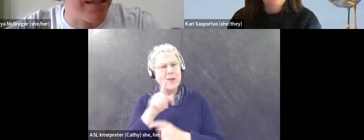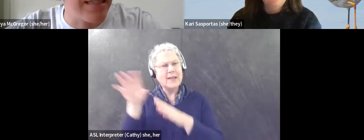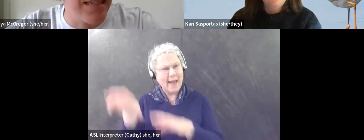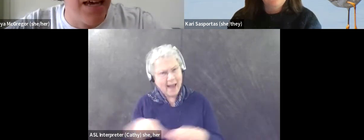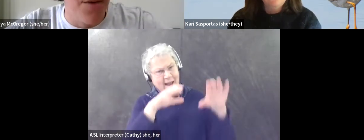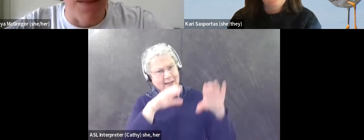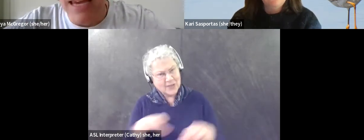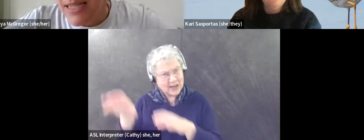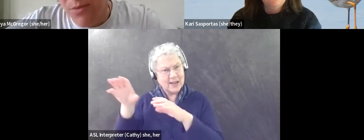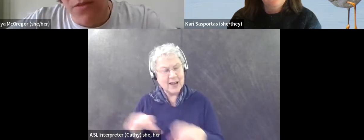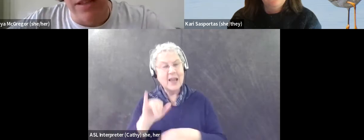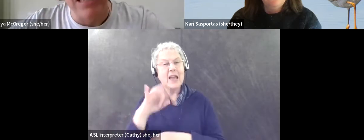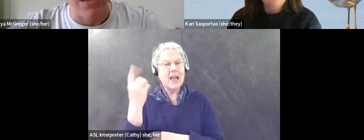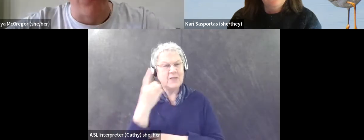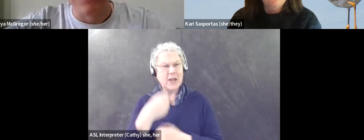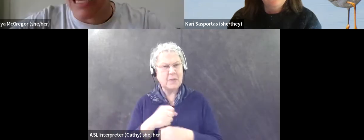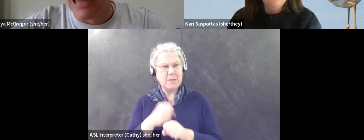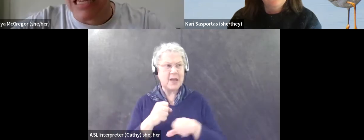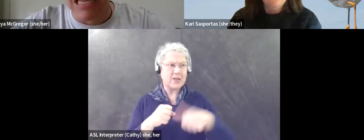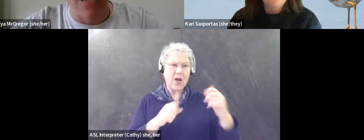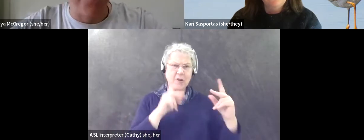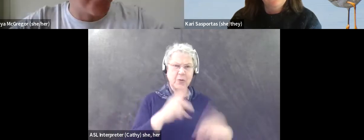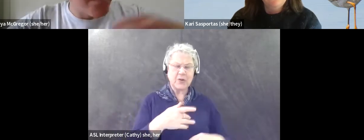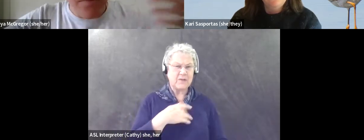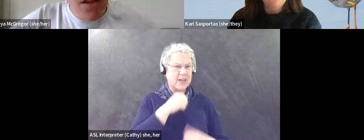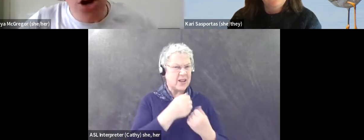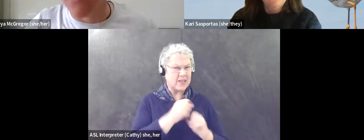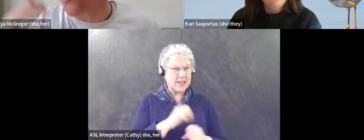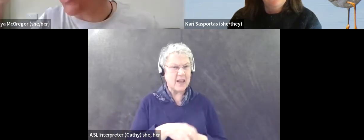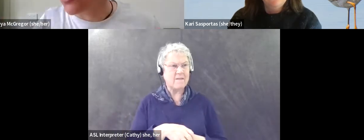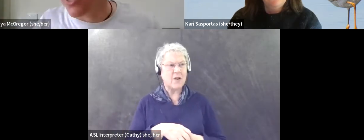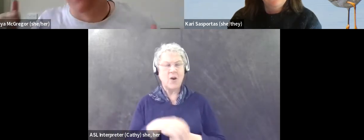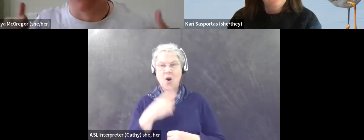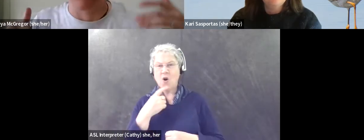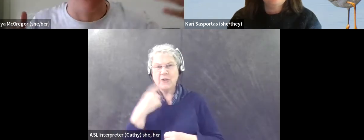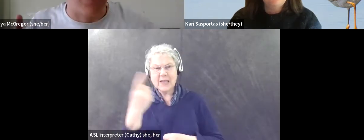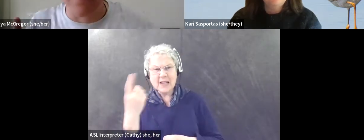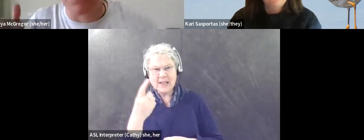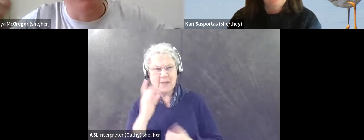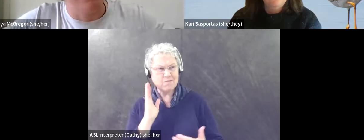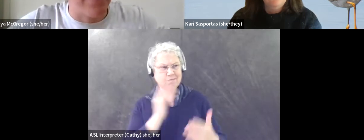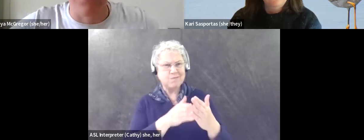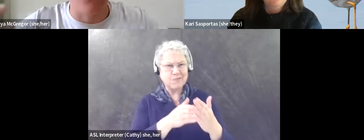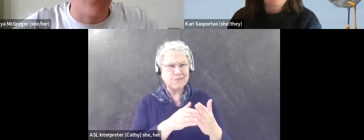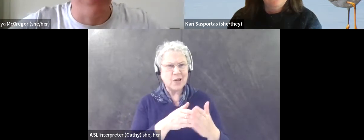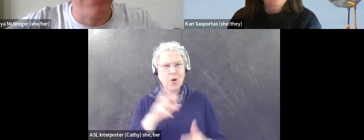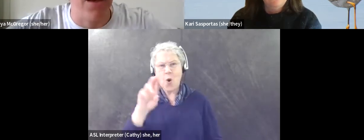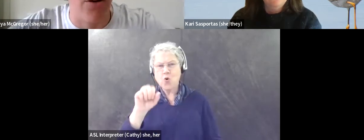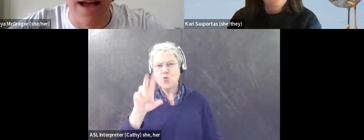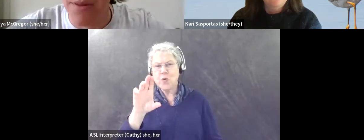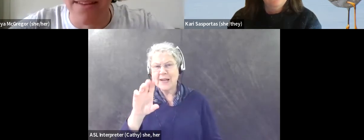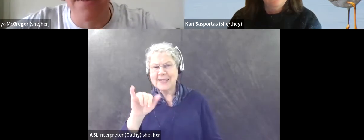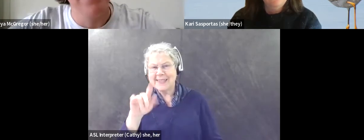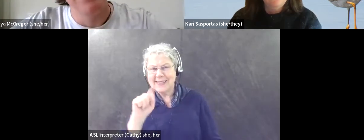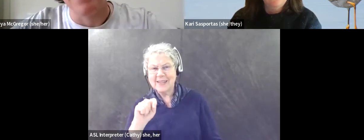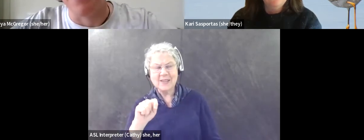someone's making someone feel unsafe or saying things that are homophobic or transphobic or racist or sexist or, or anything